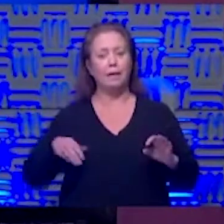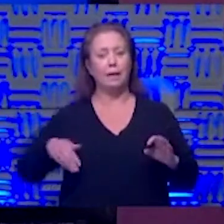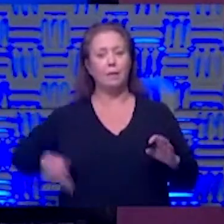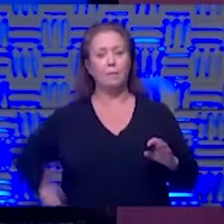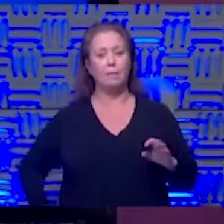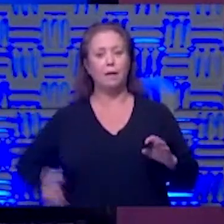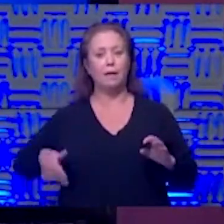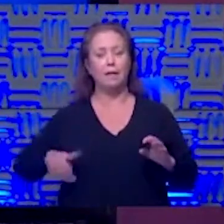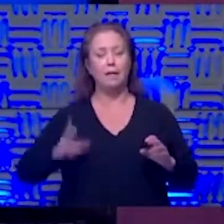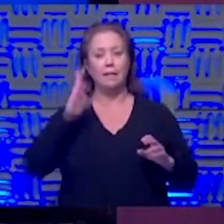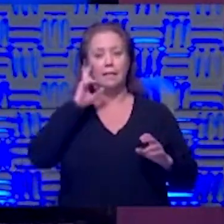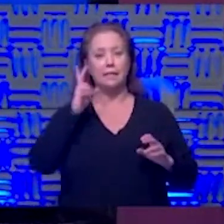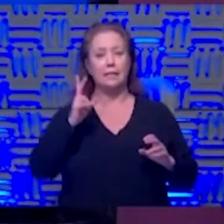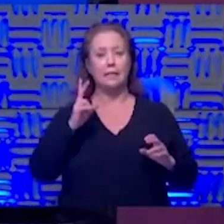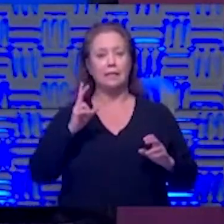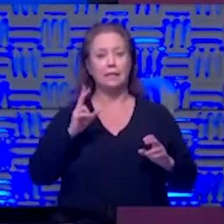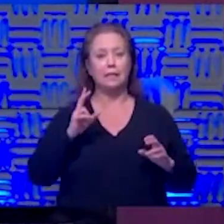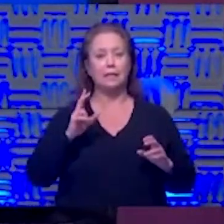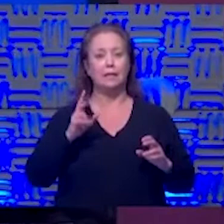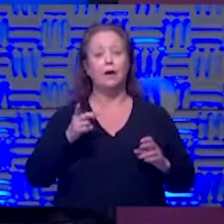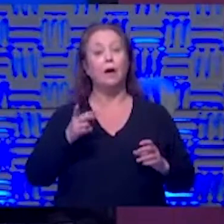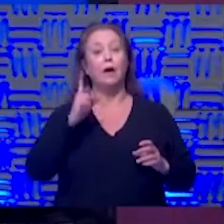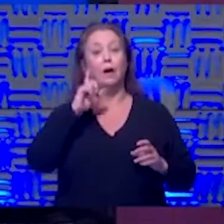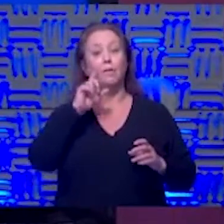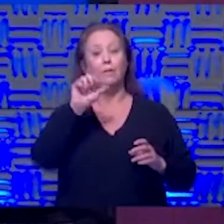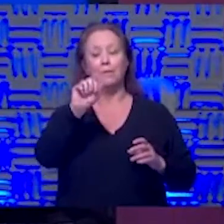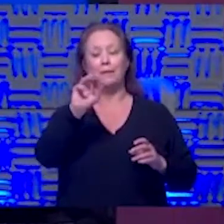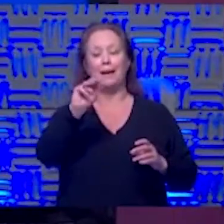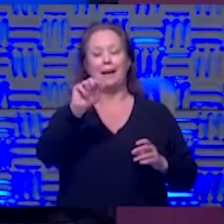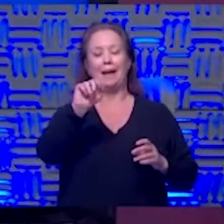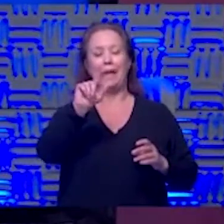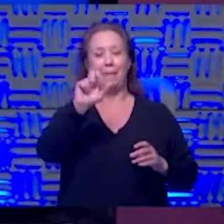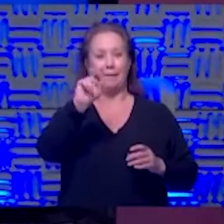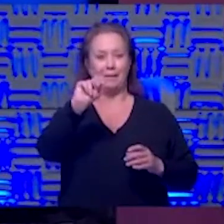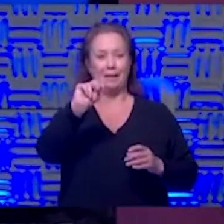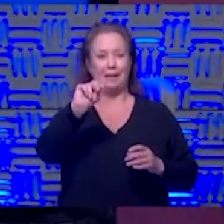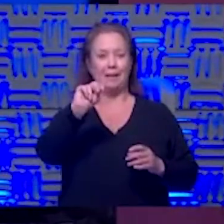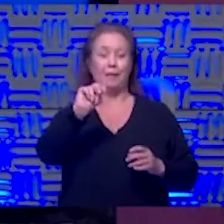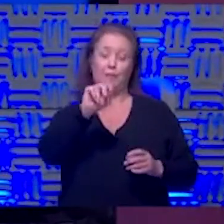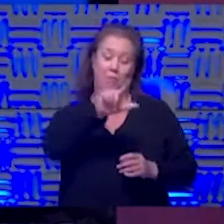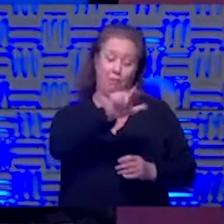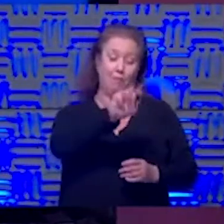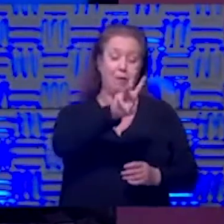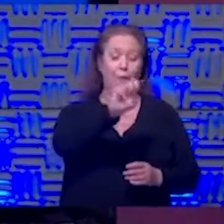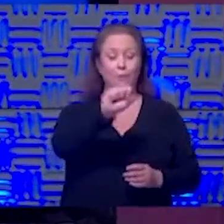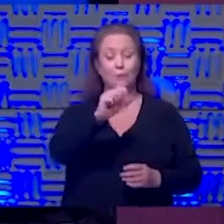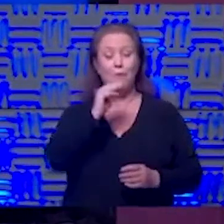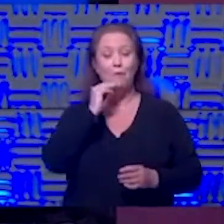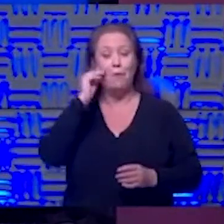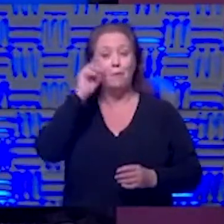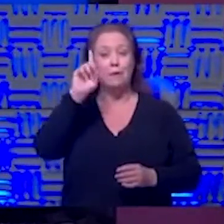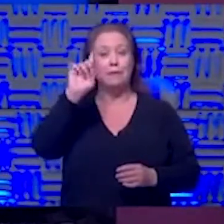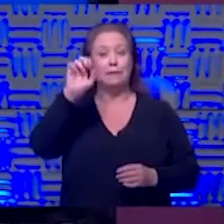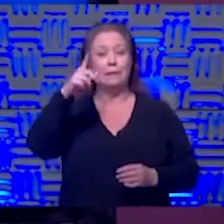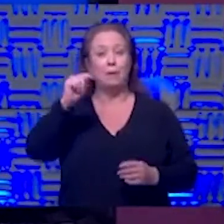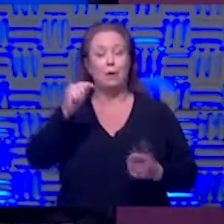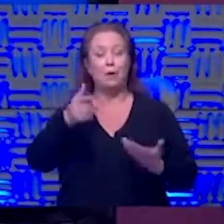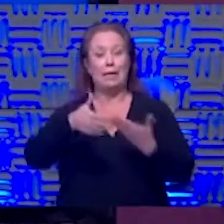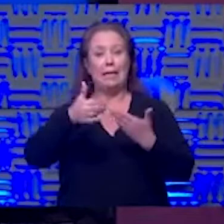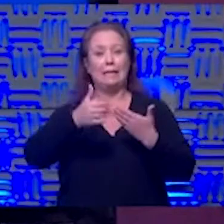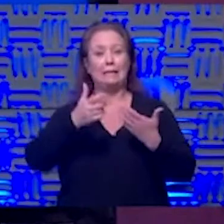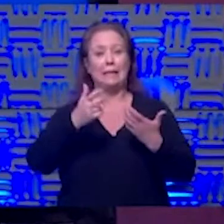pocket and looky here right from amazon you can always get them down to lowe's and home depot yeah and you know what i'm going to do like this